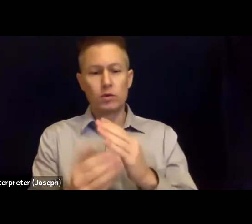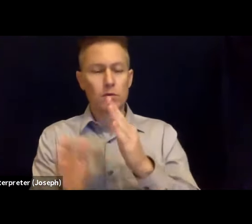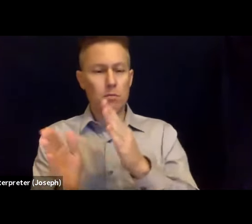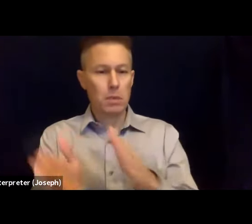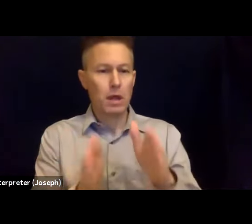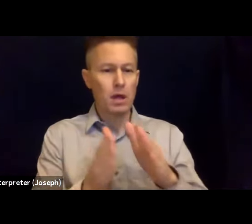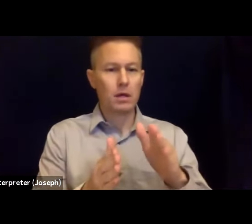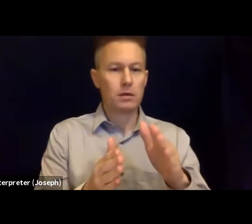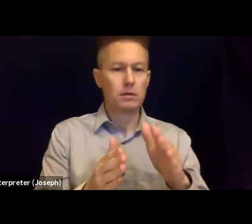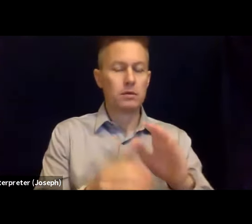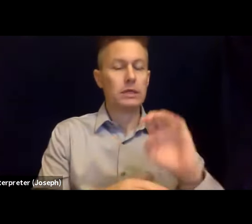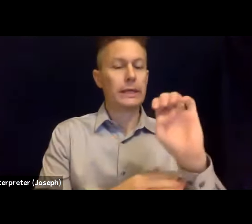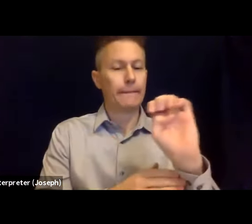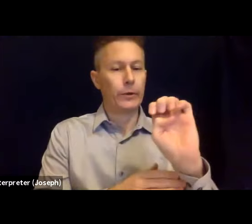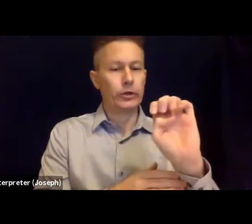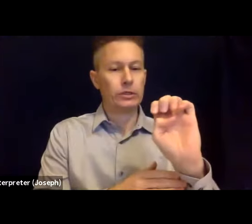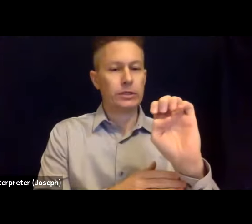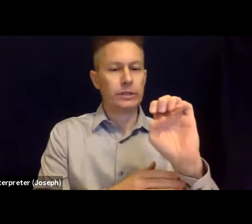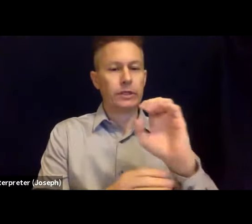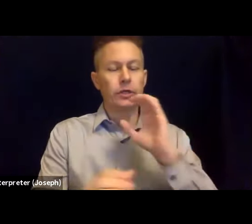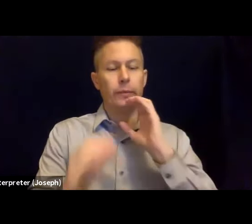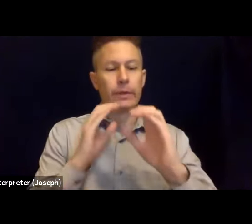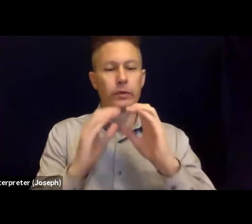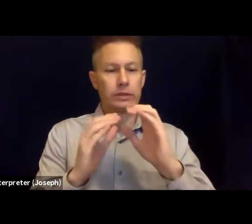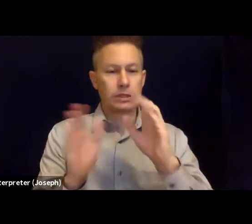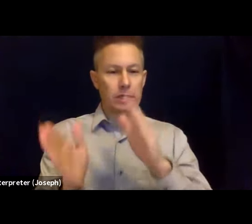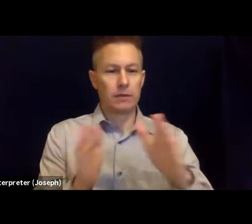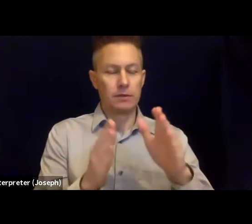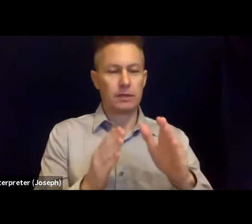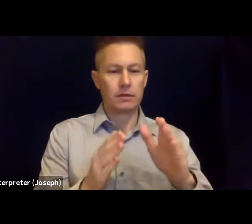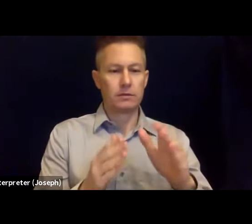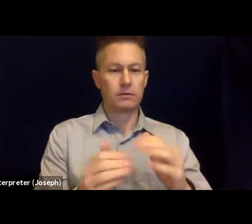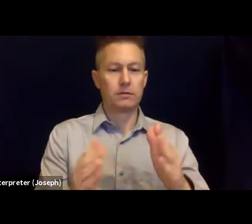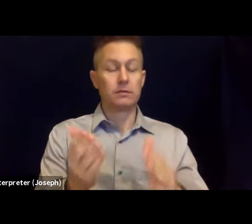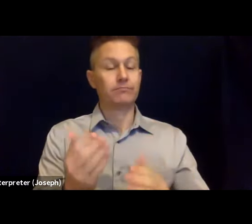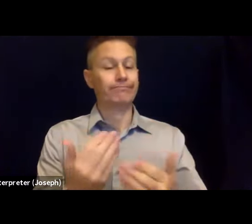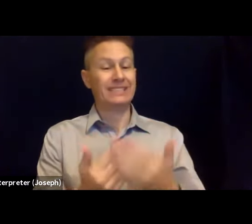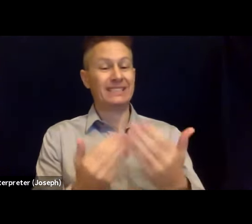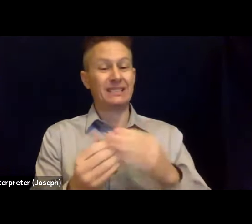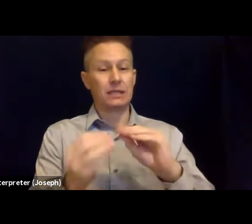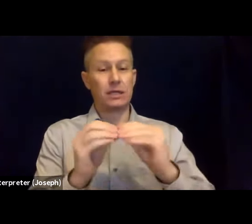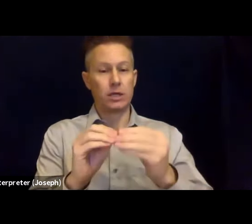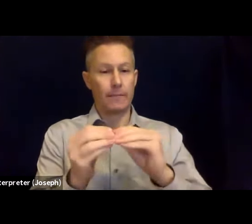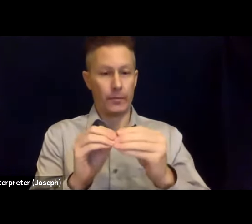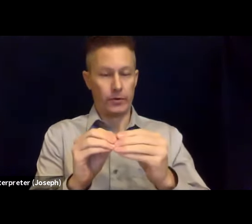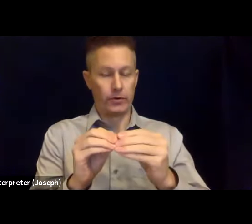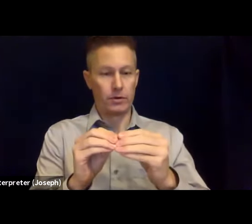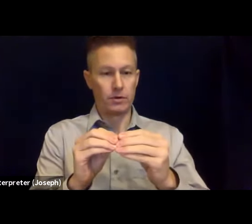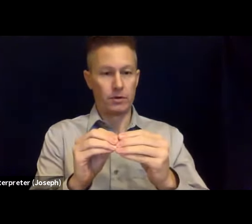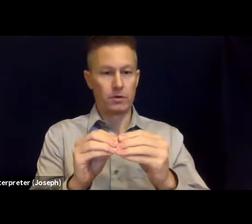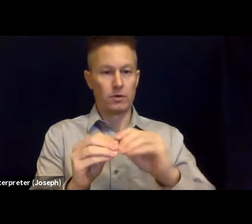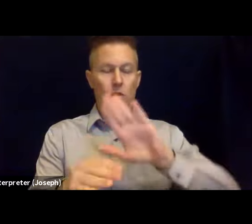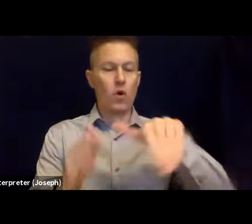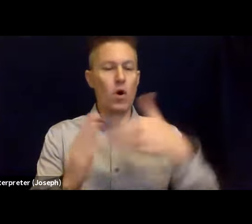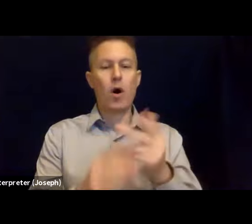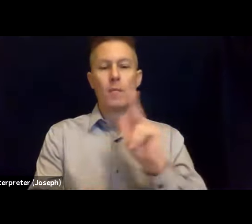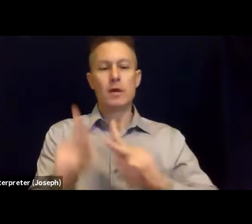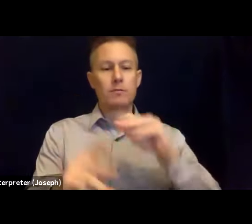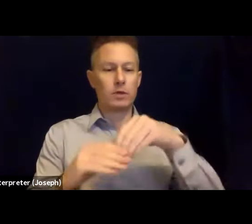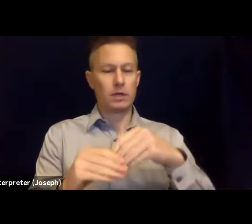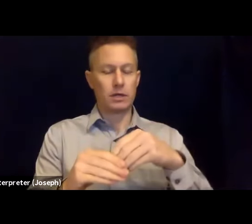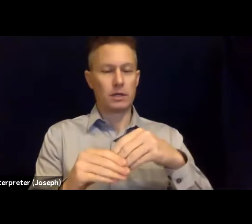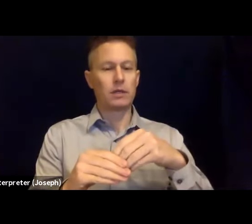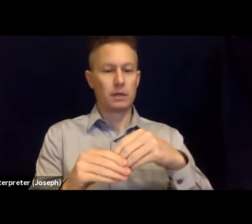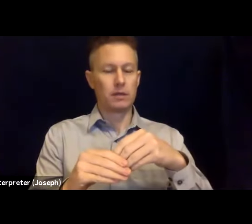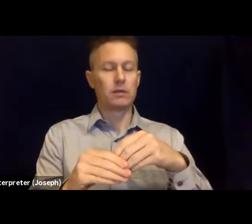plan that includes an out of state contact, an easy number that everyone in the family can contact to make sure they